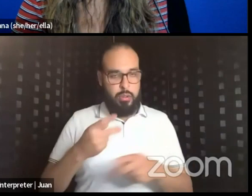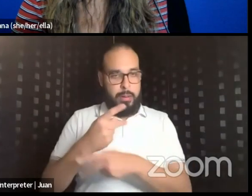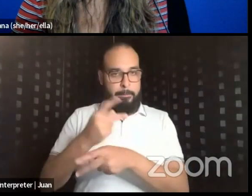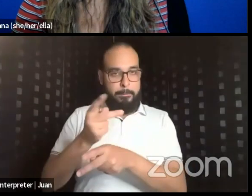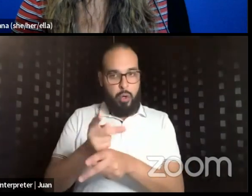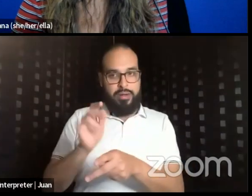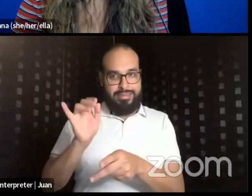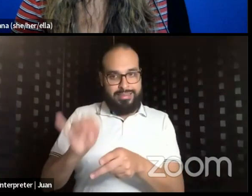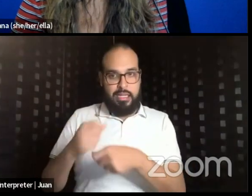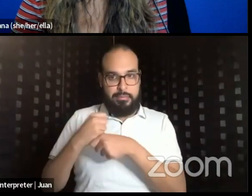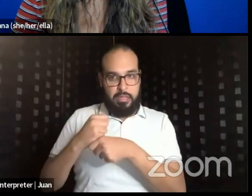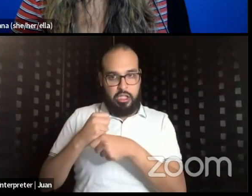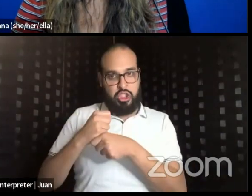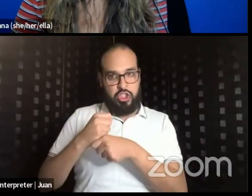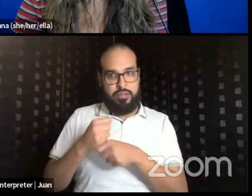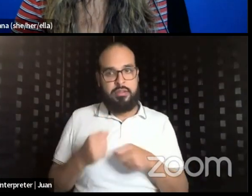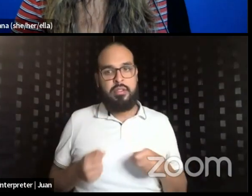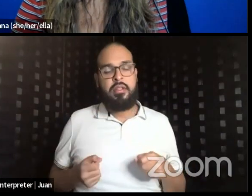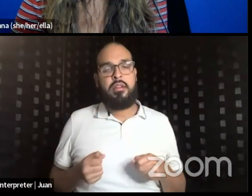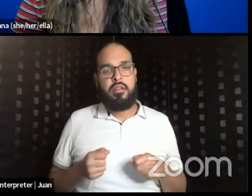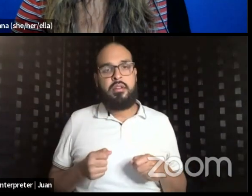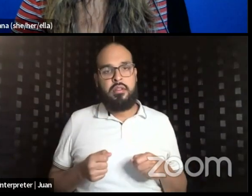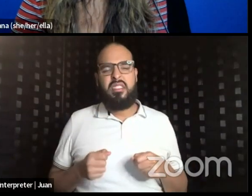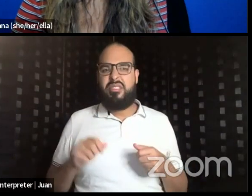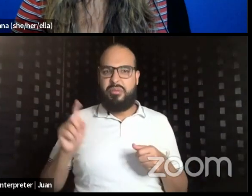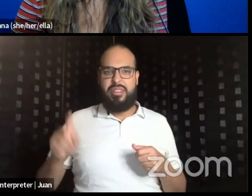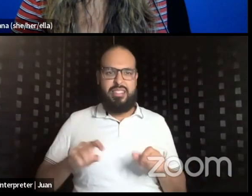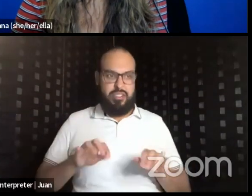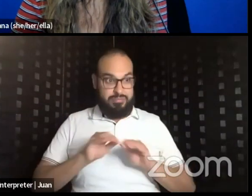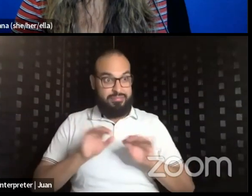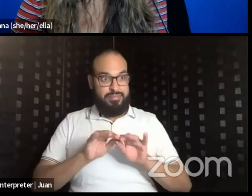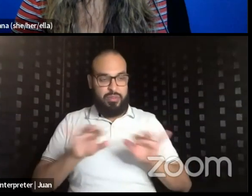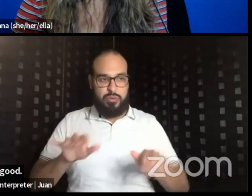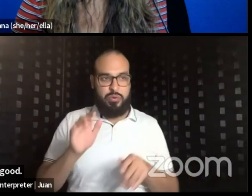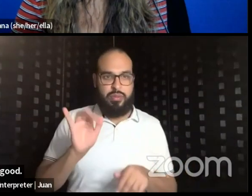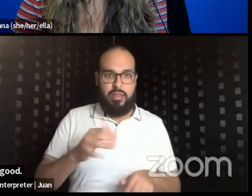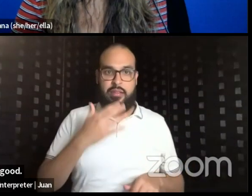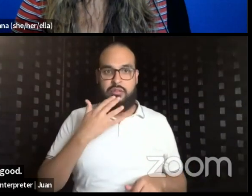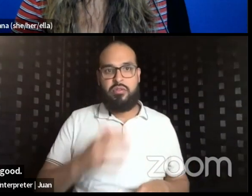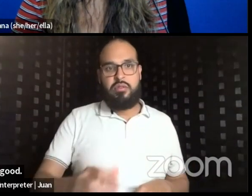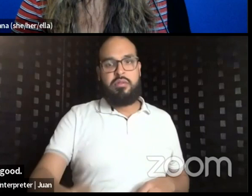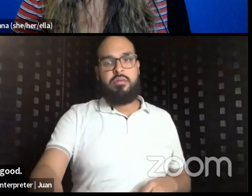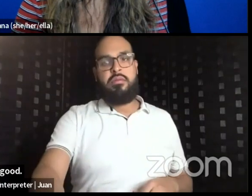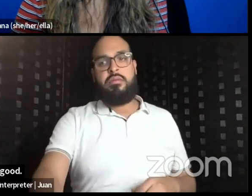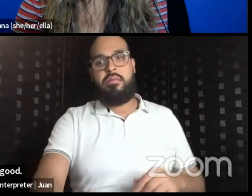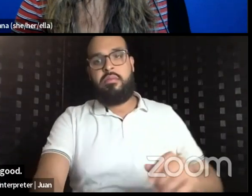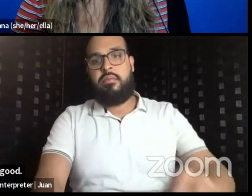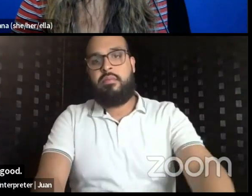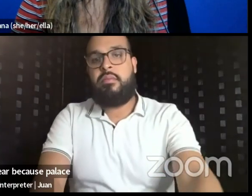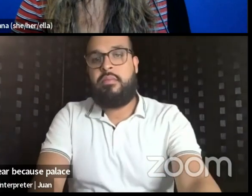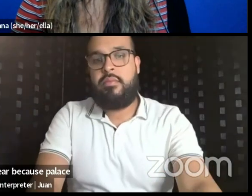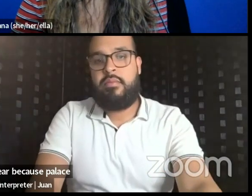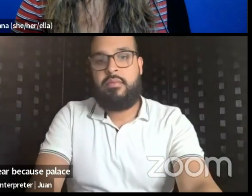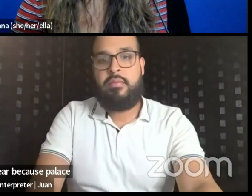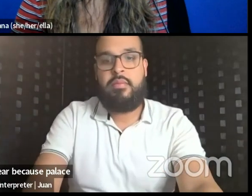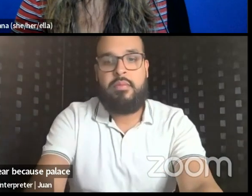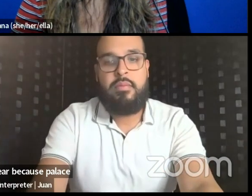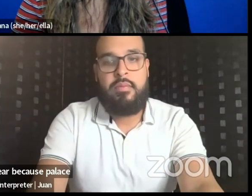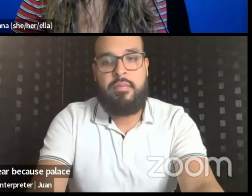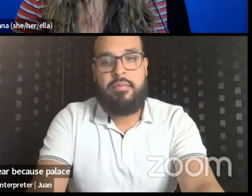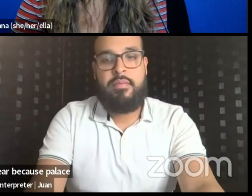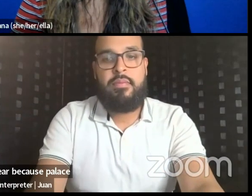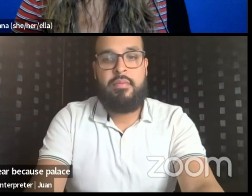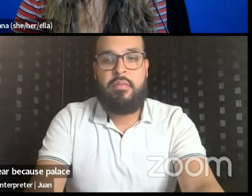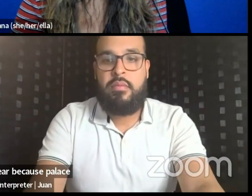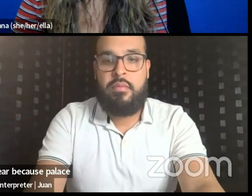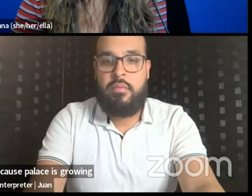production being like, okay, we've got to get this out. We've got to get it good. And I keep asking us this year because PAL is, is growing very quickly and we're